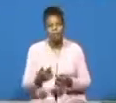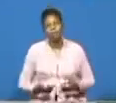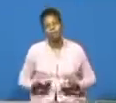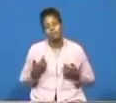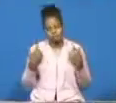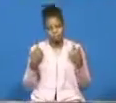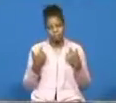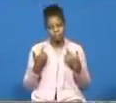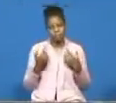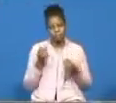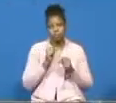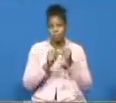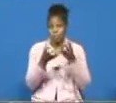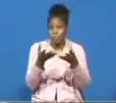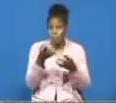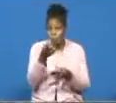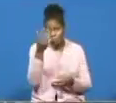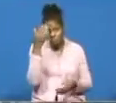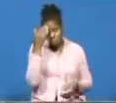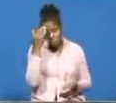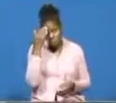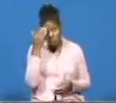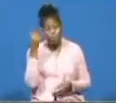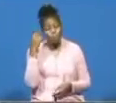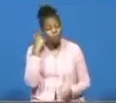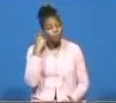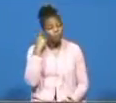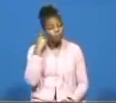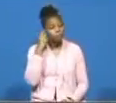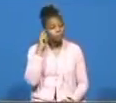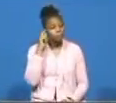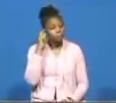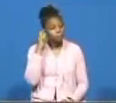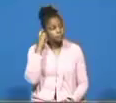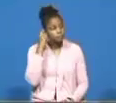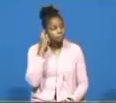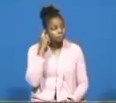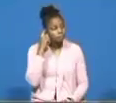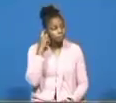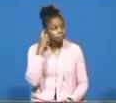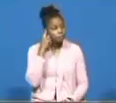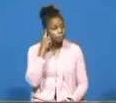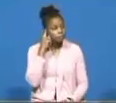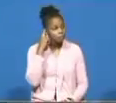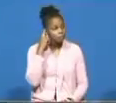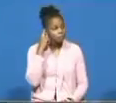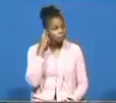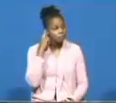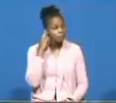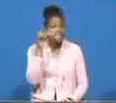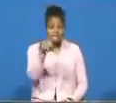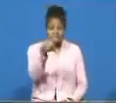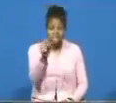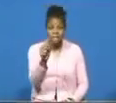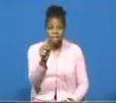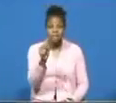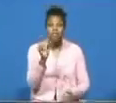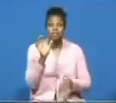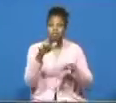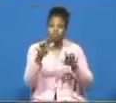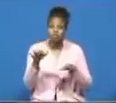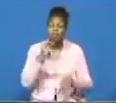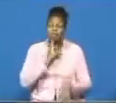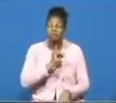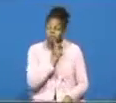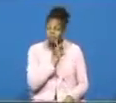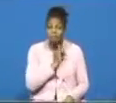and so i want you to know tonight i better close it close off because of time i want somebody to know yes the children of